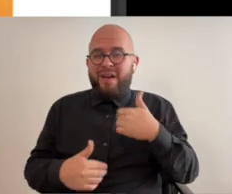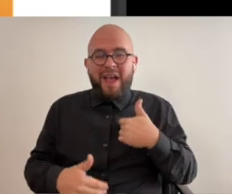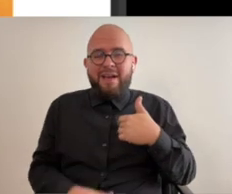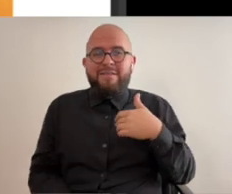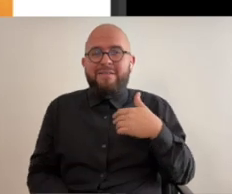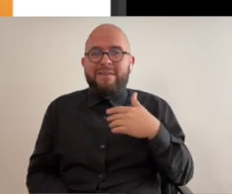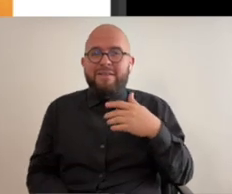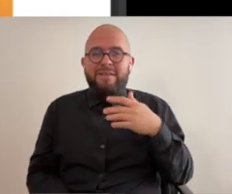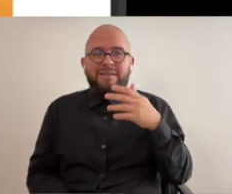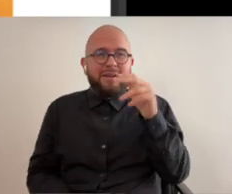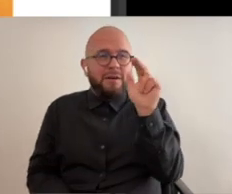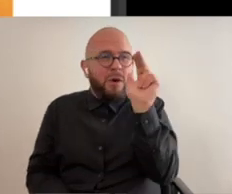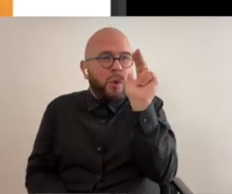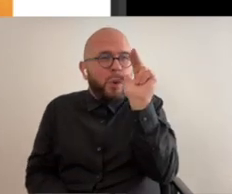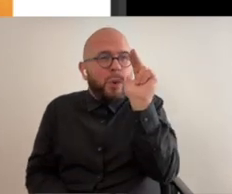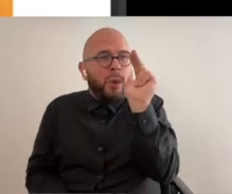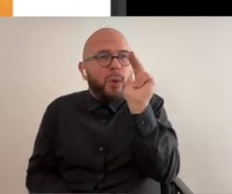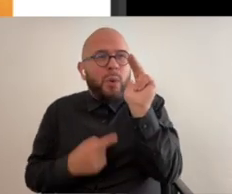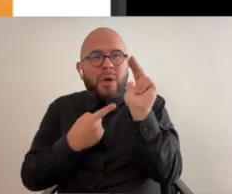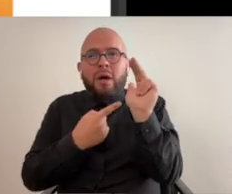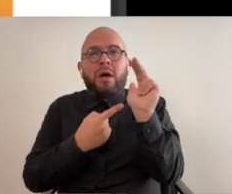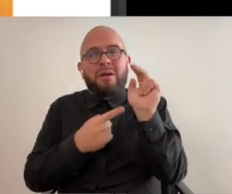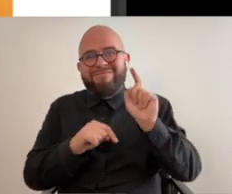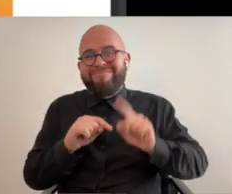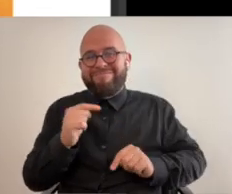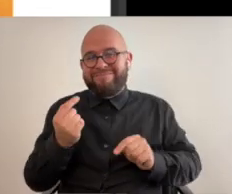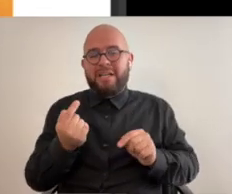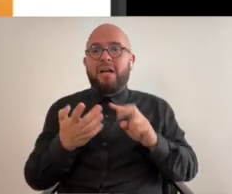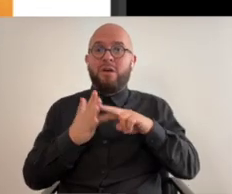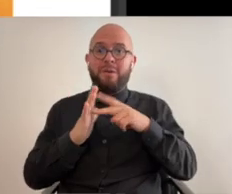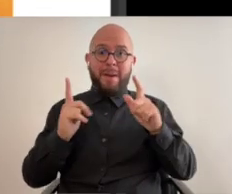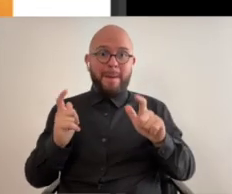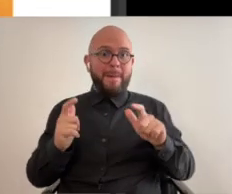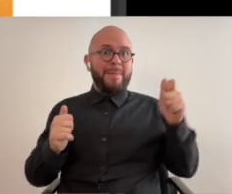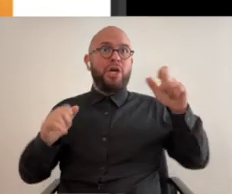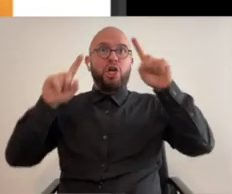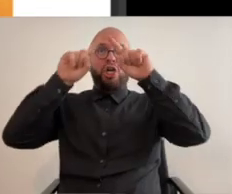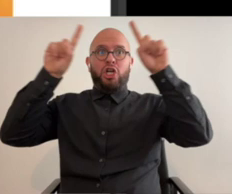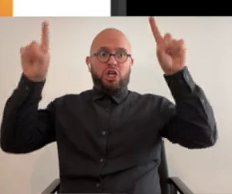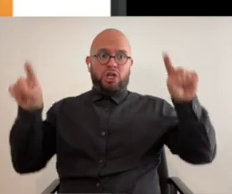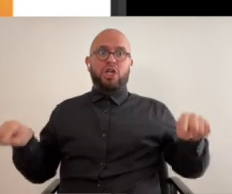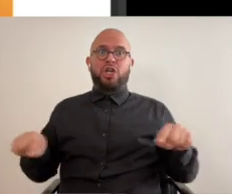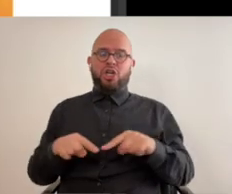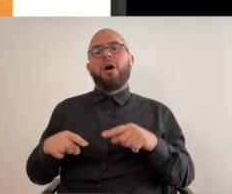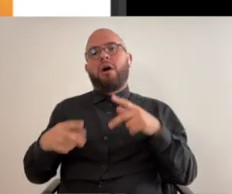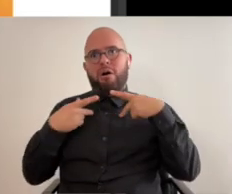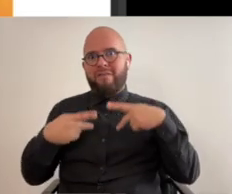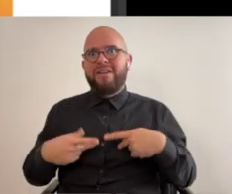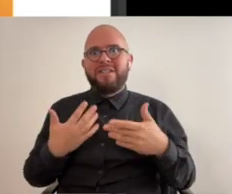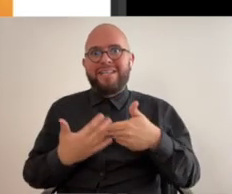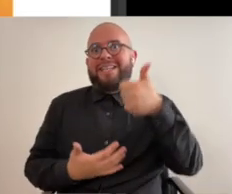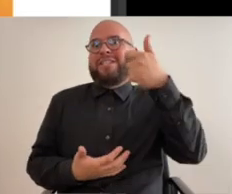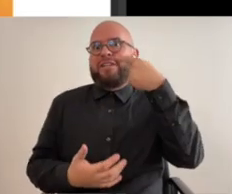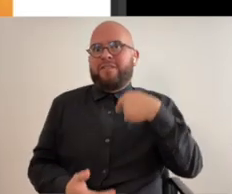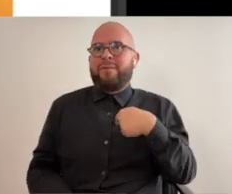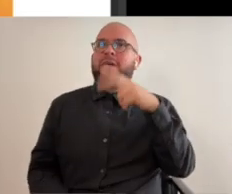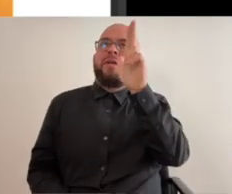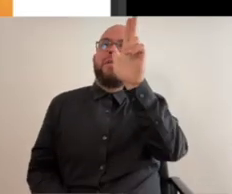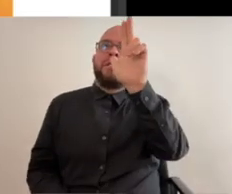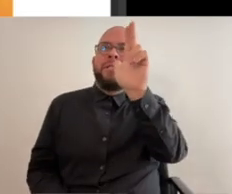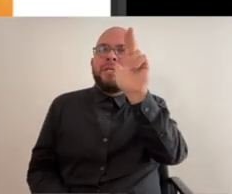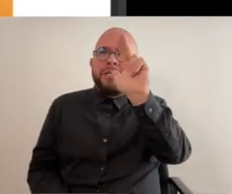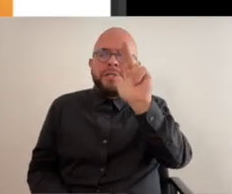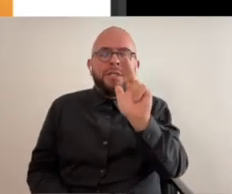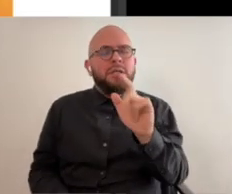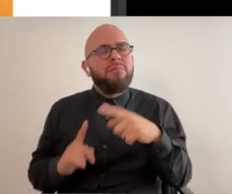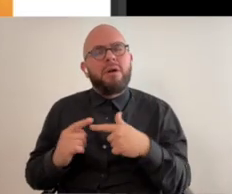details of the face because i don't have the same fine motor skills as i used to have and so having that slightly larger piece is